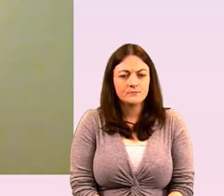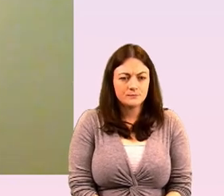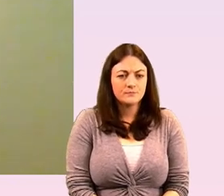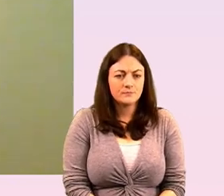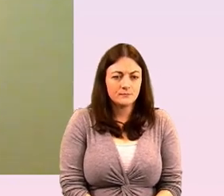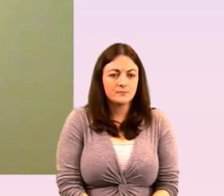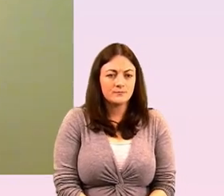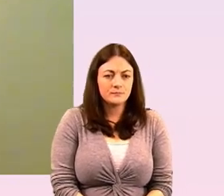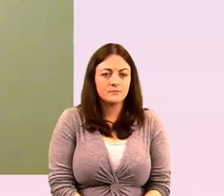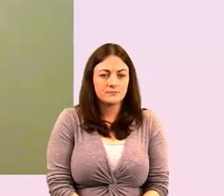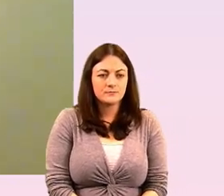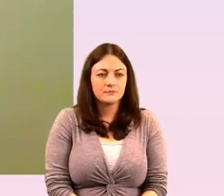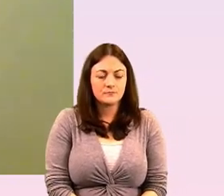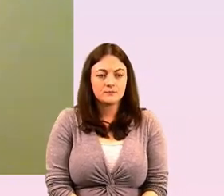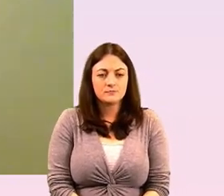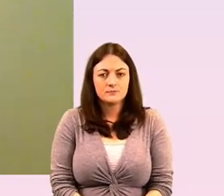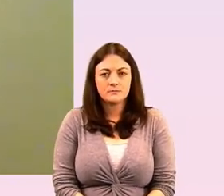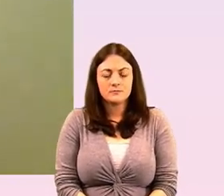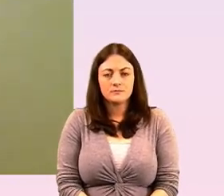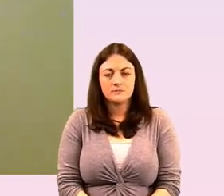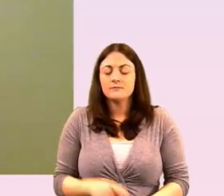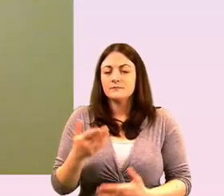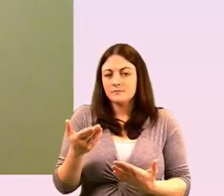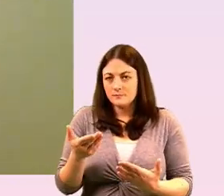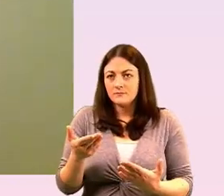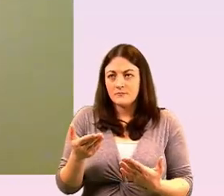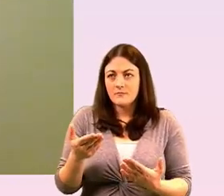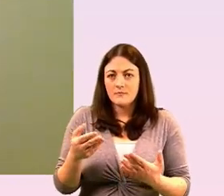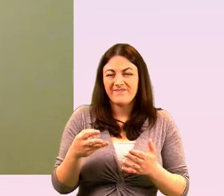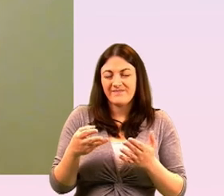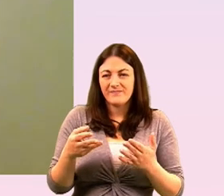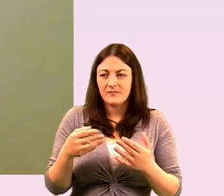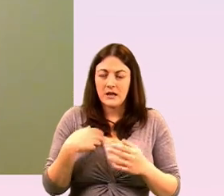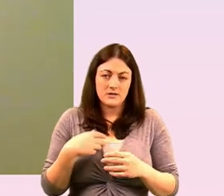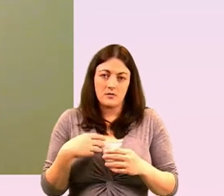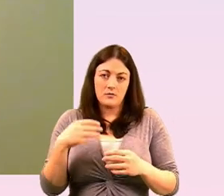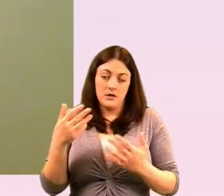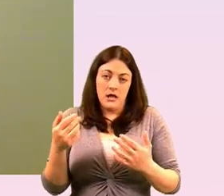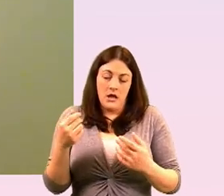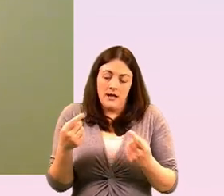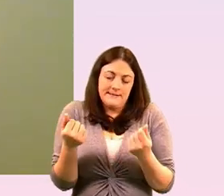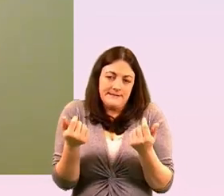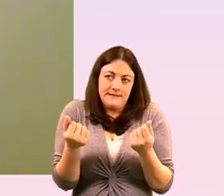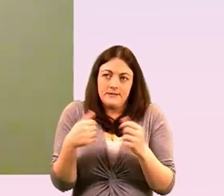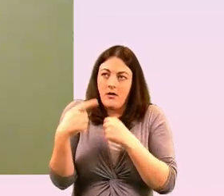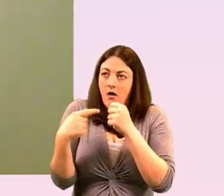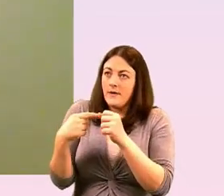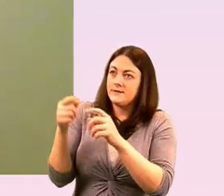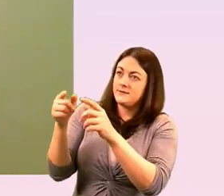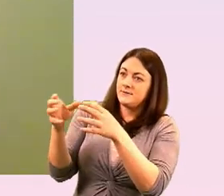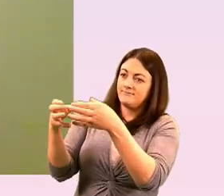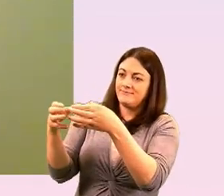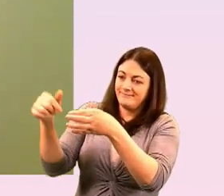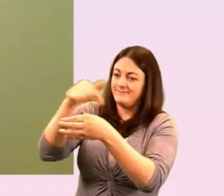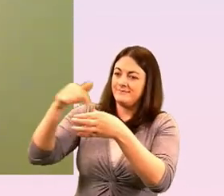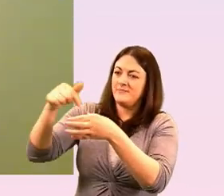um often when you're um i suppose within the corporate sphere it's easy to go to the easy thing um and it's easy